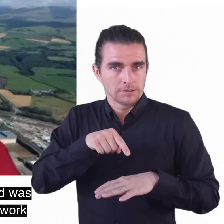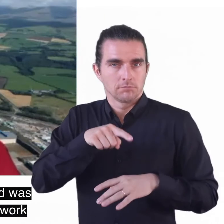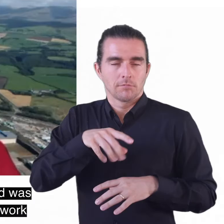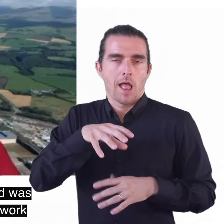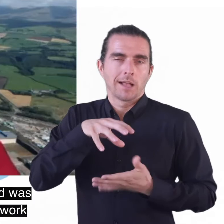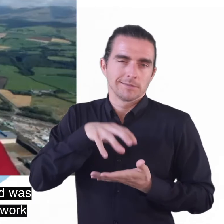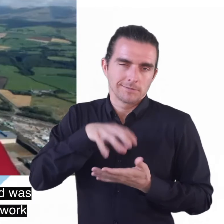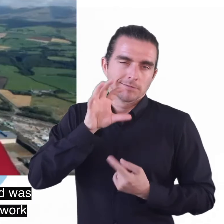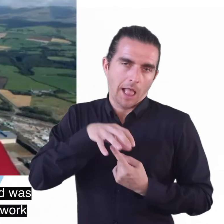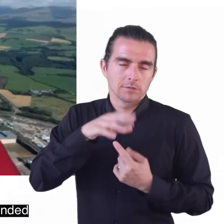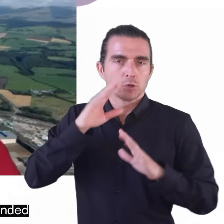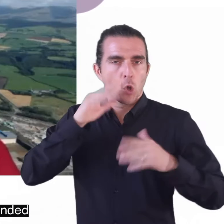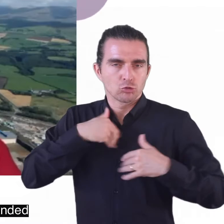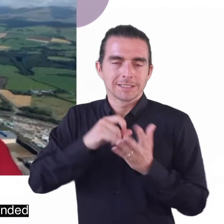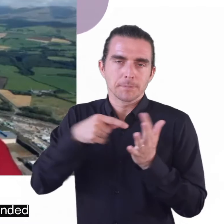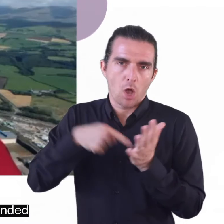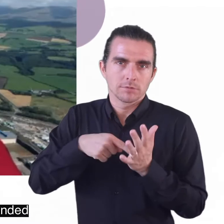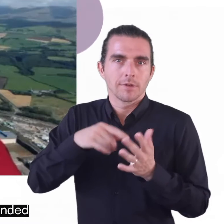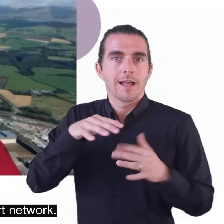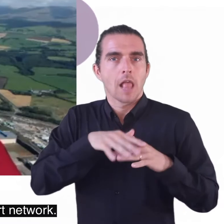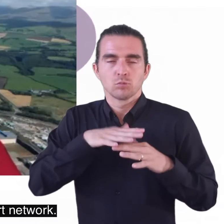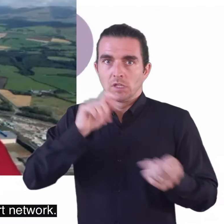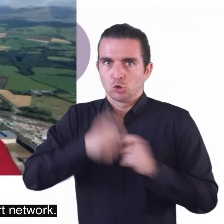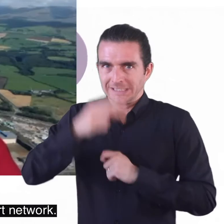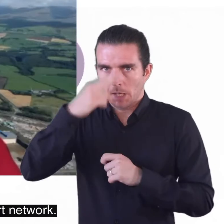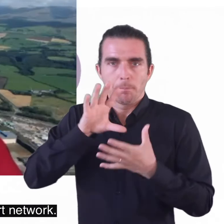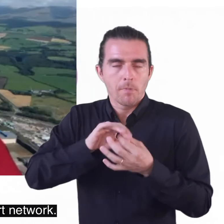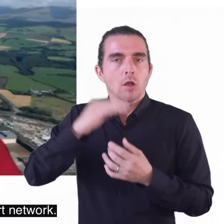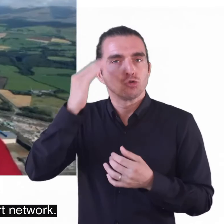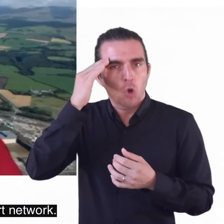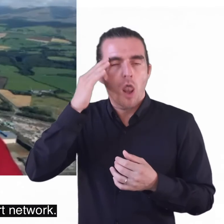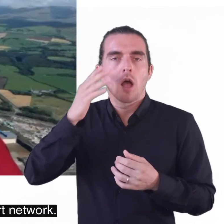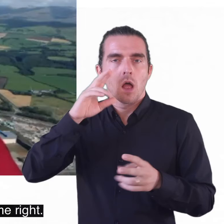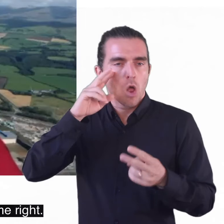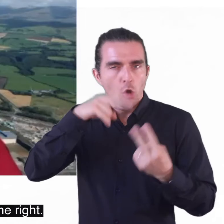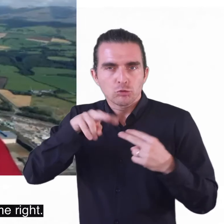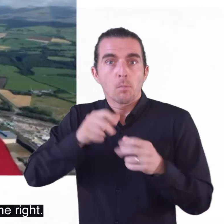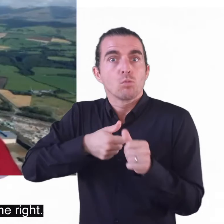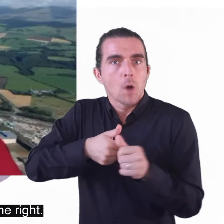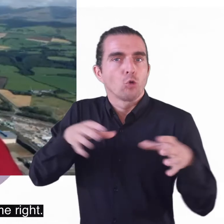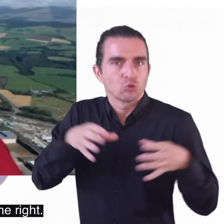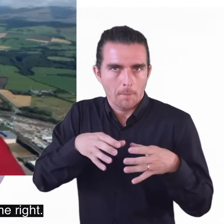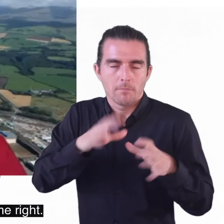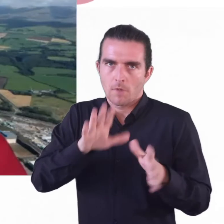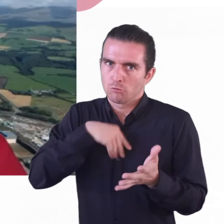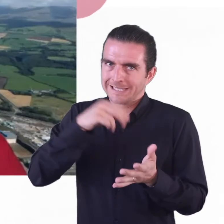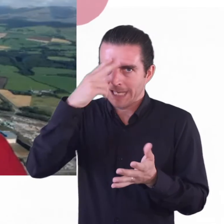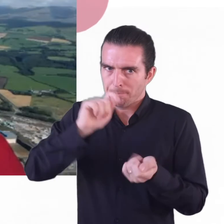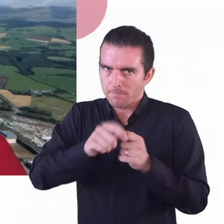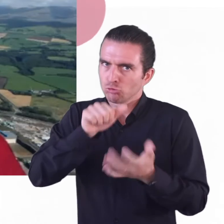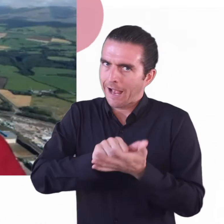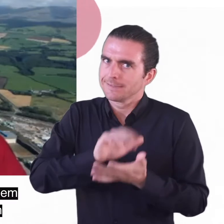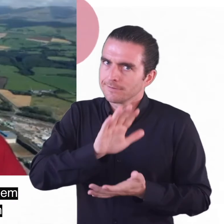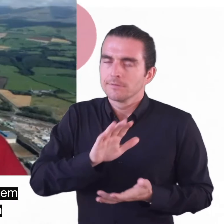autism support network which actually got rebranded to the nucleus autism support network so i've got to get their name right um